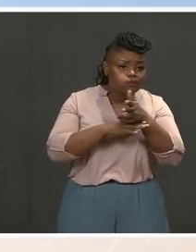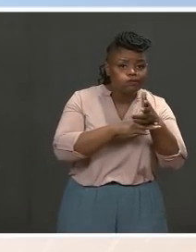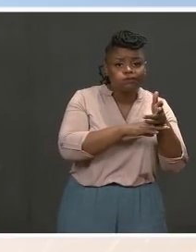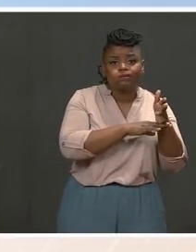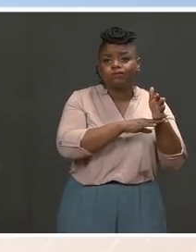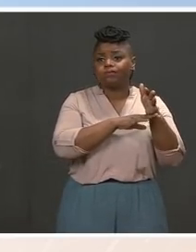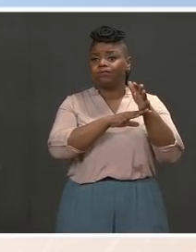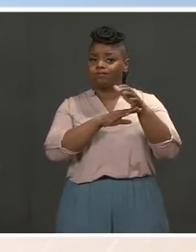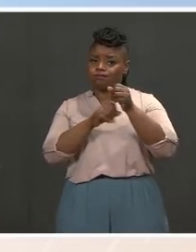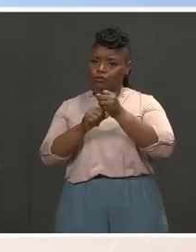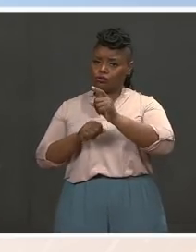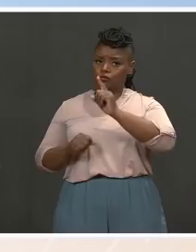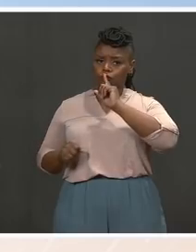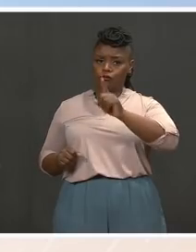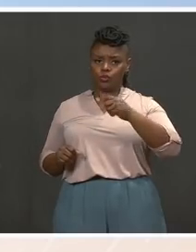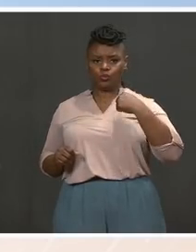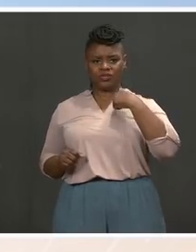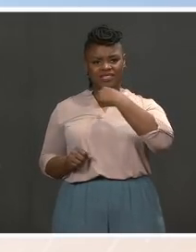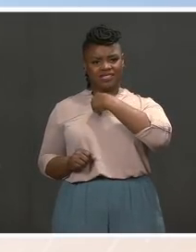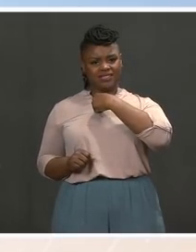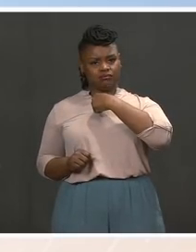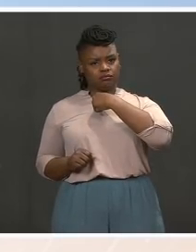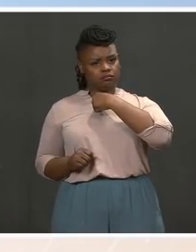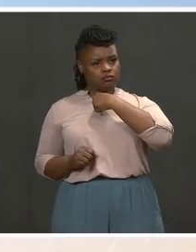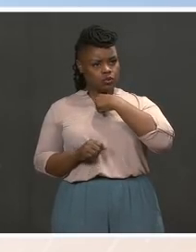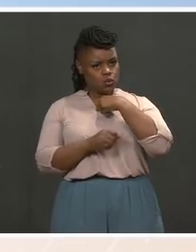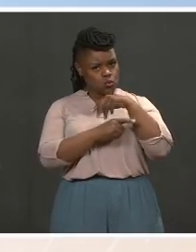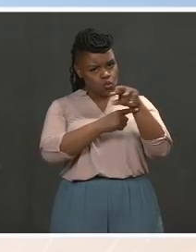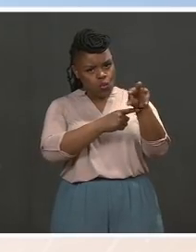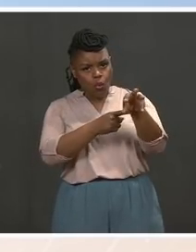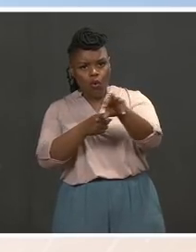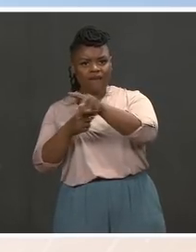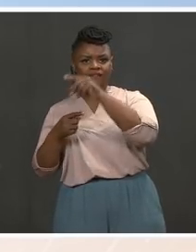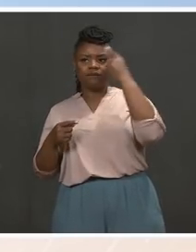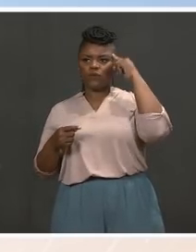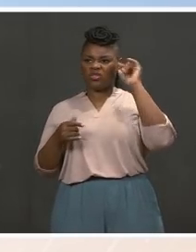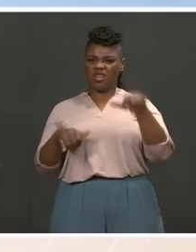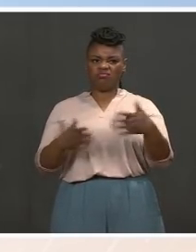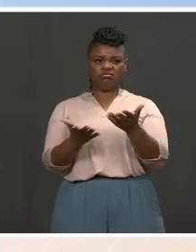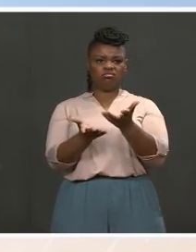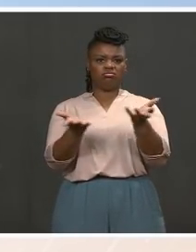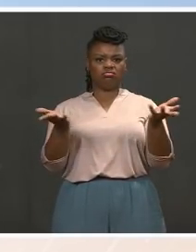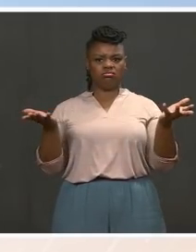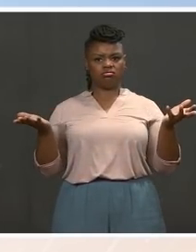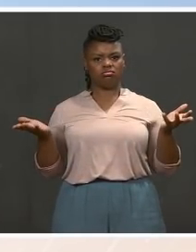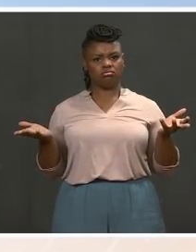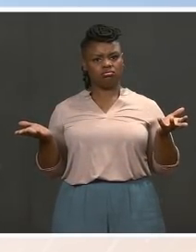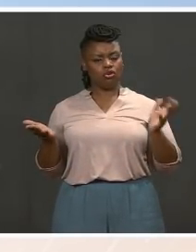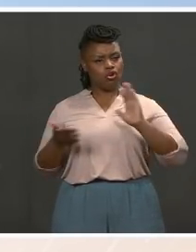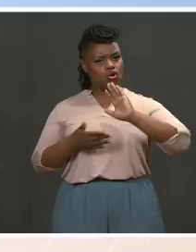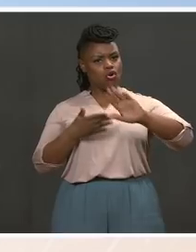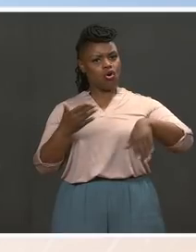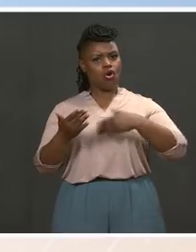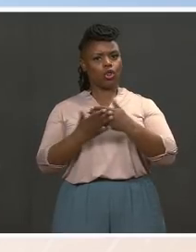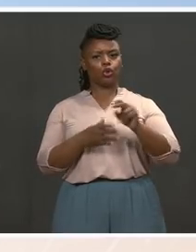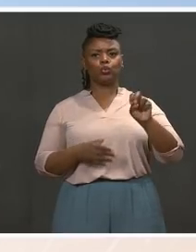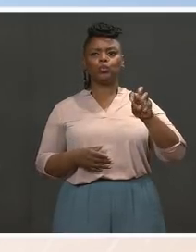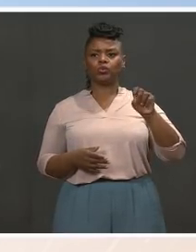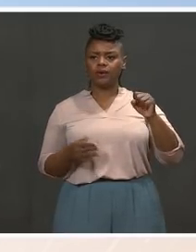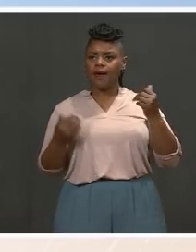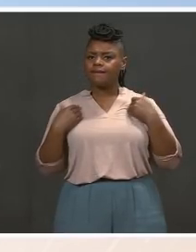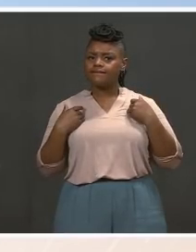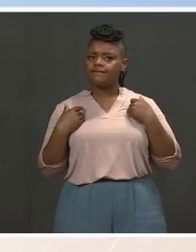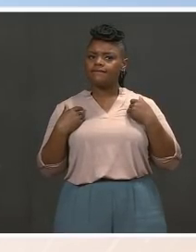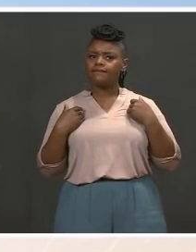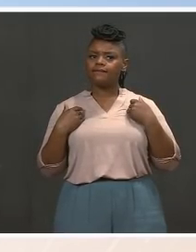network pool coverage or network pool footage, I should say, that is provided to all of the networks so that you can all see as the media for yourselves